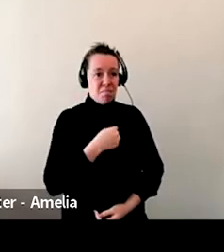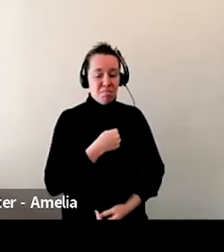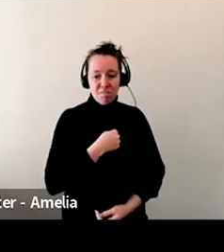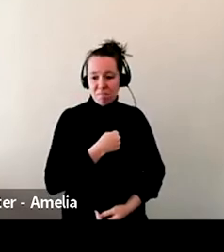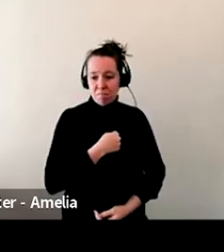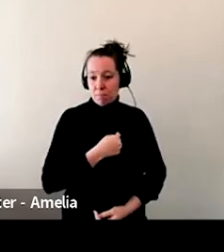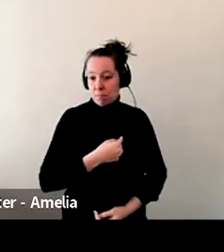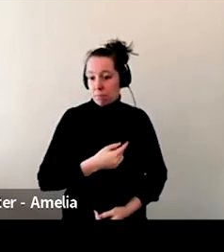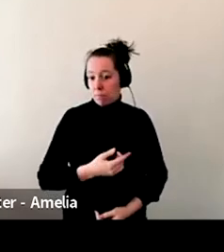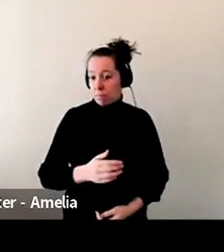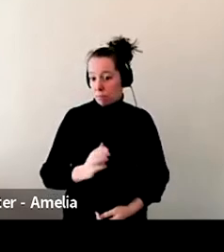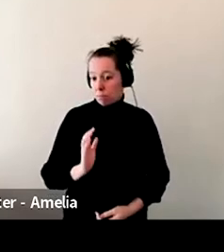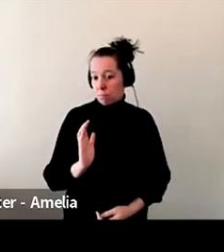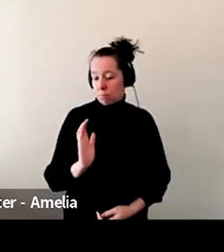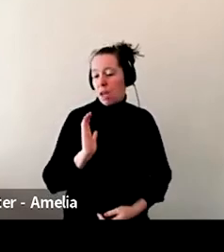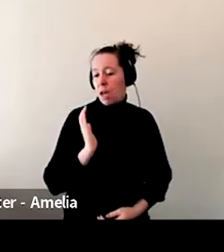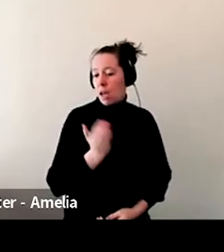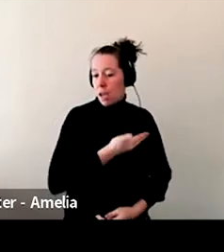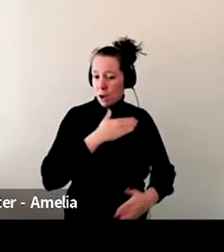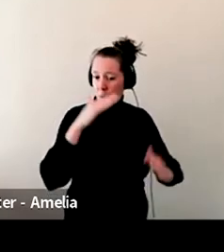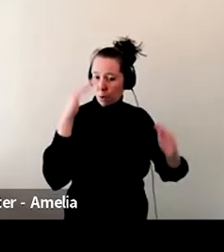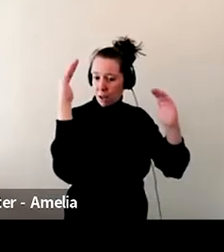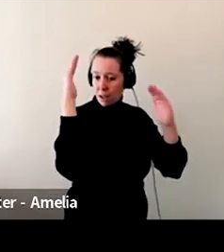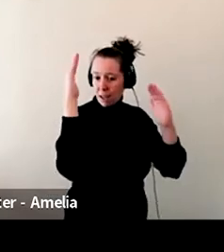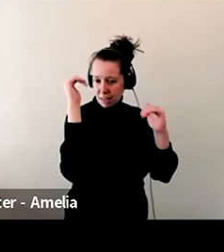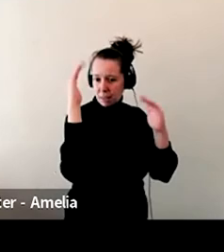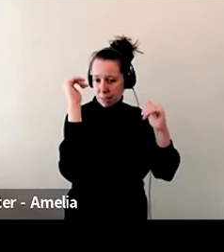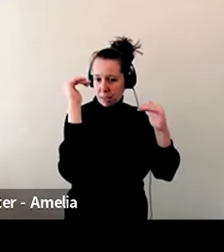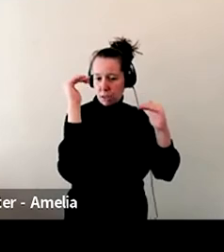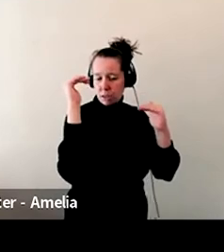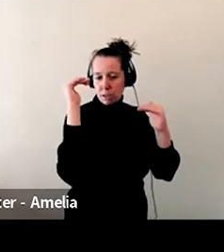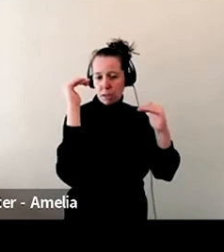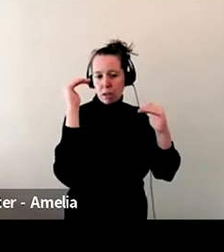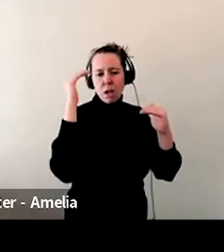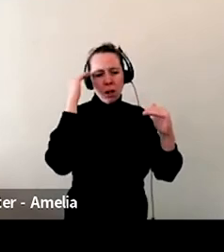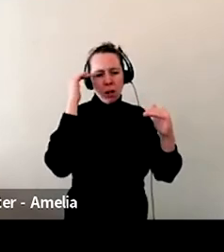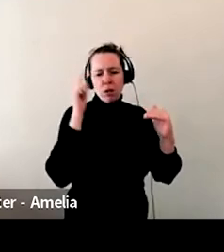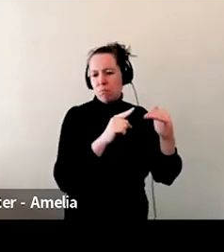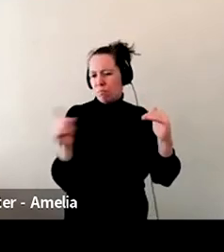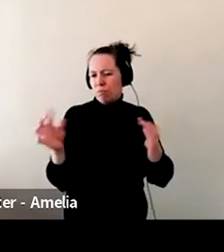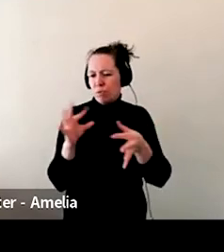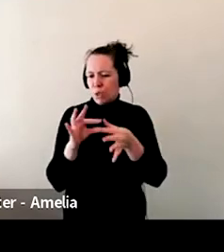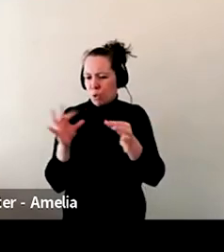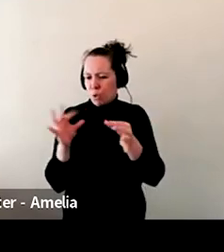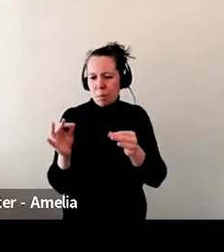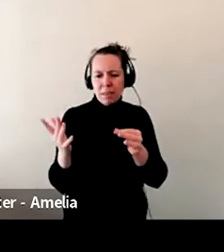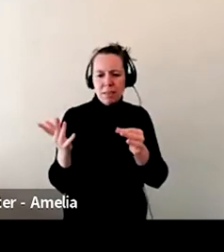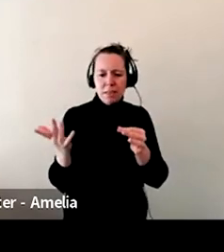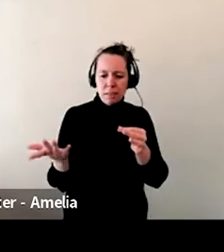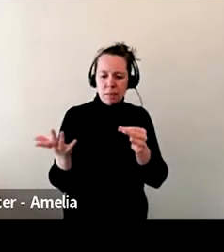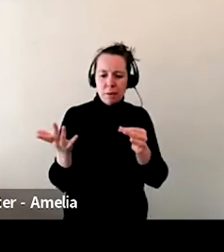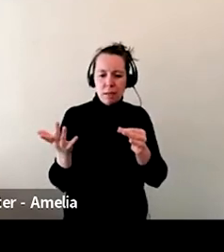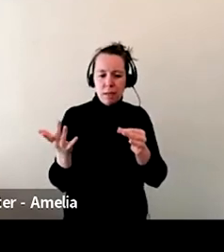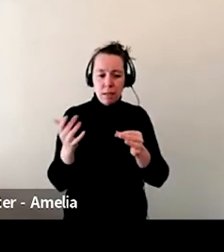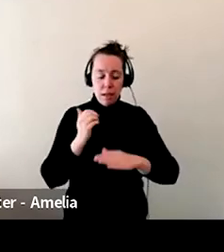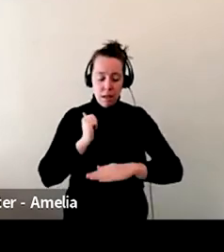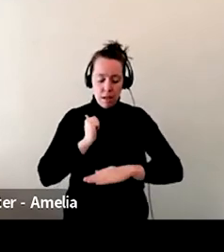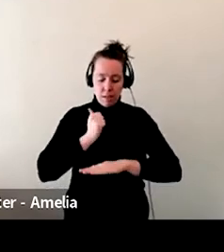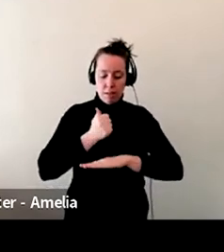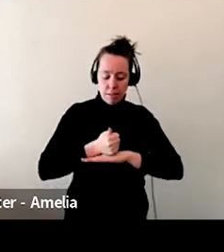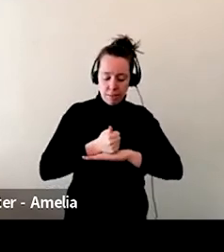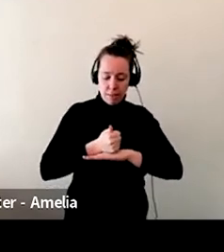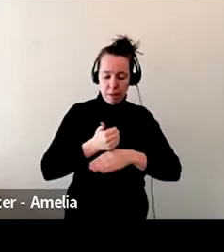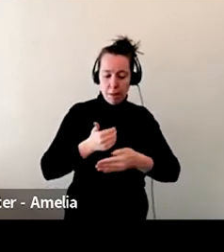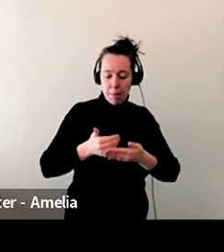perhaps, you know, like not, not, I think we've all kind of touched on it, not having been established prior.